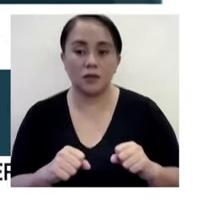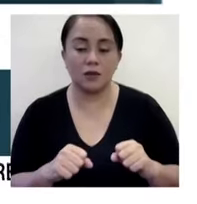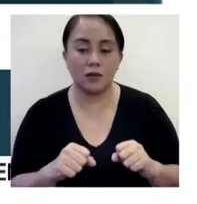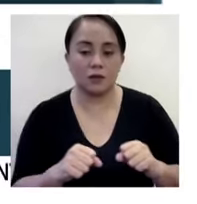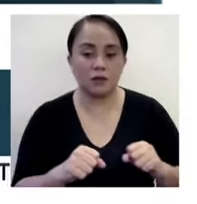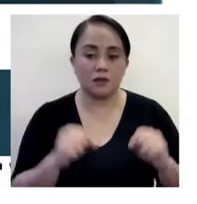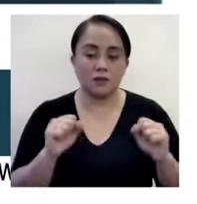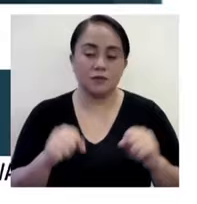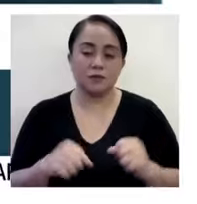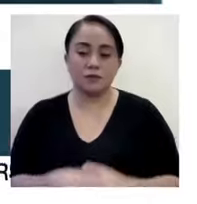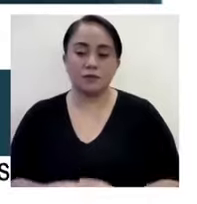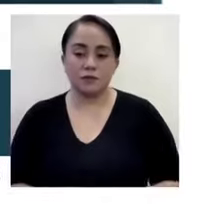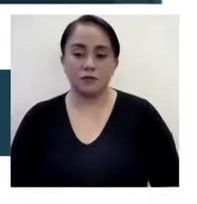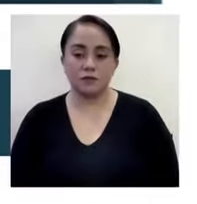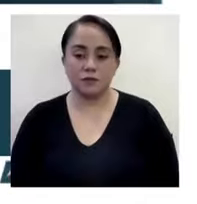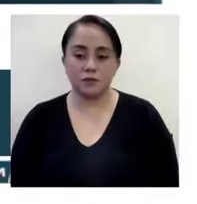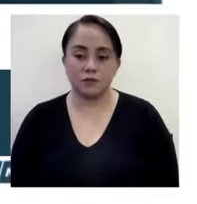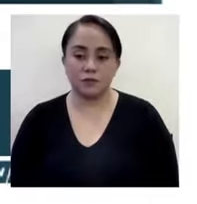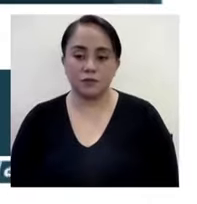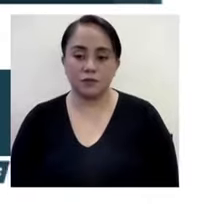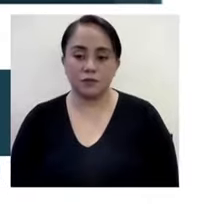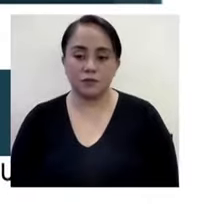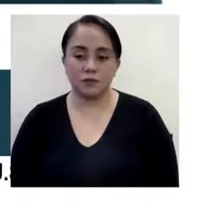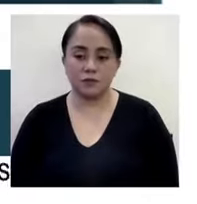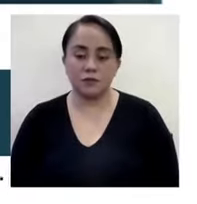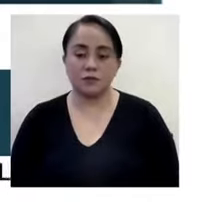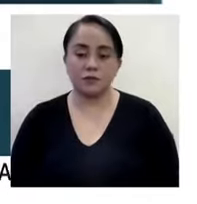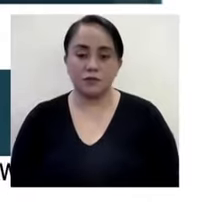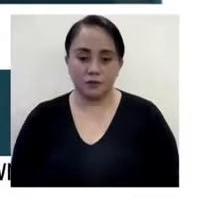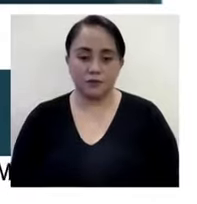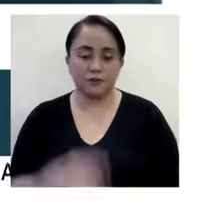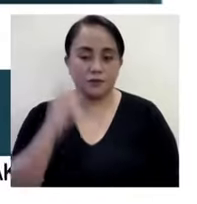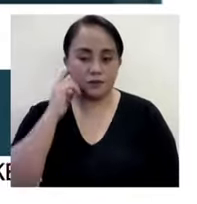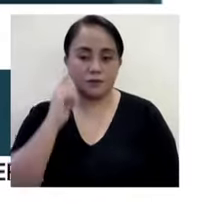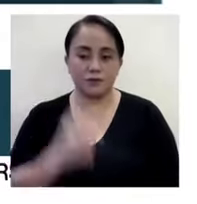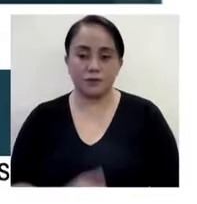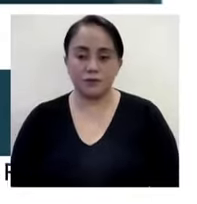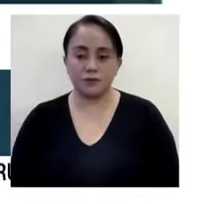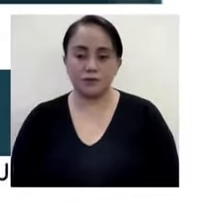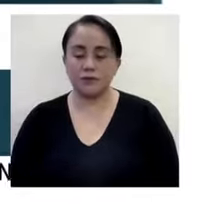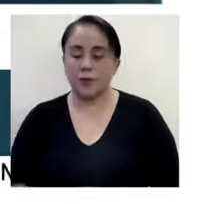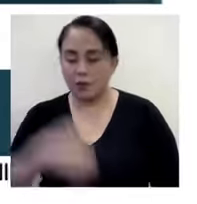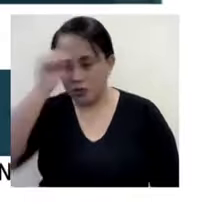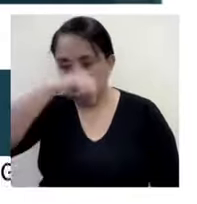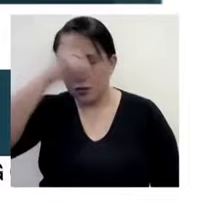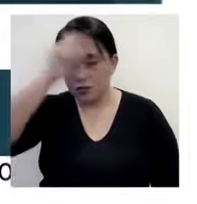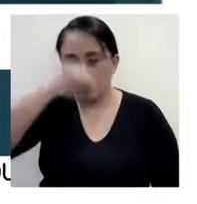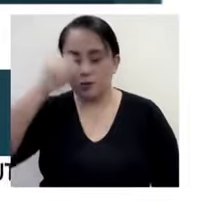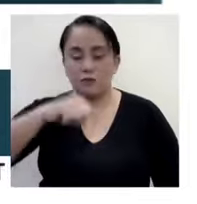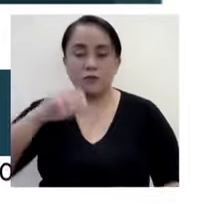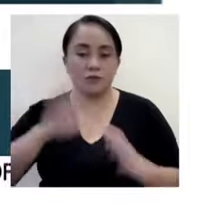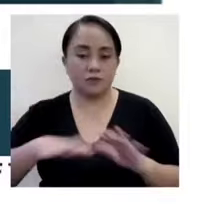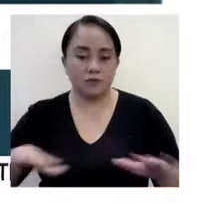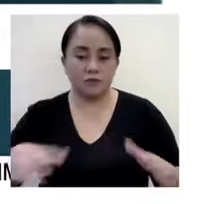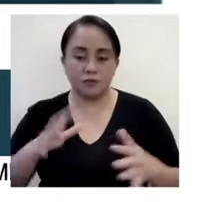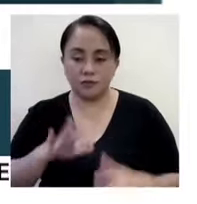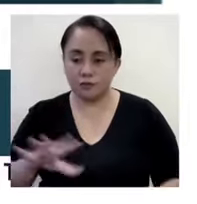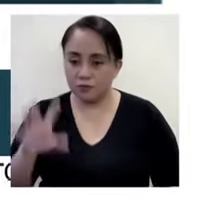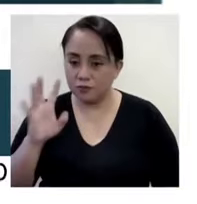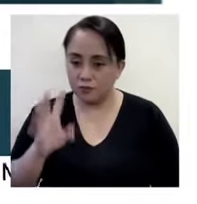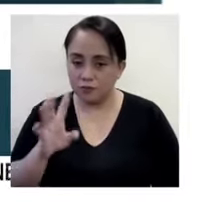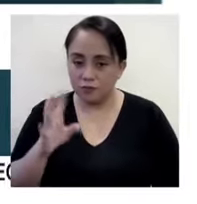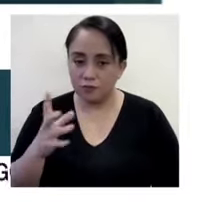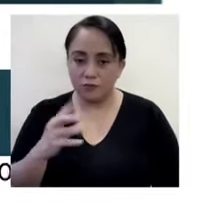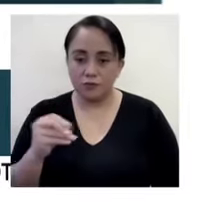have medical treatment, medical assistance from DOH, scholarships for the children from the TESDA. So